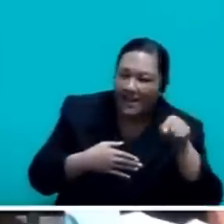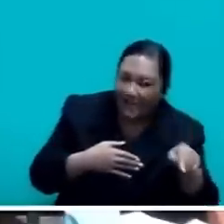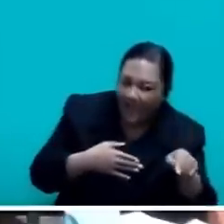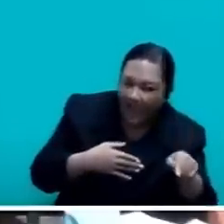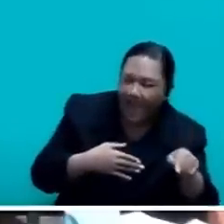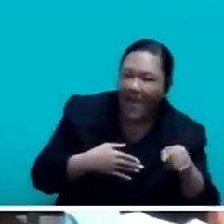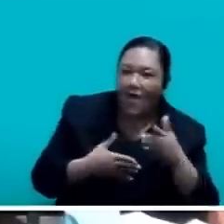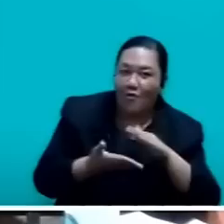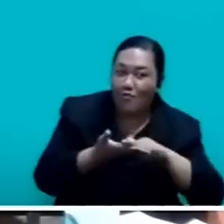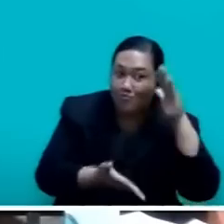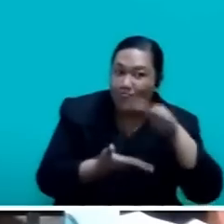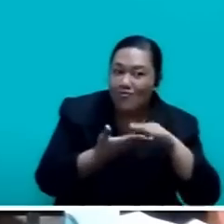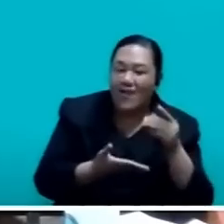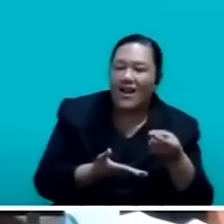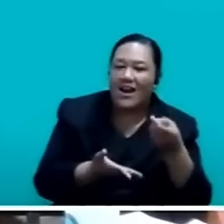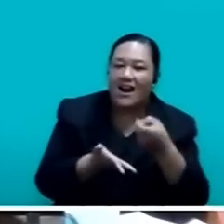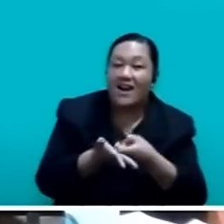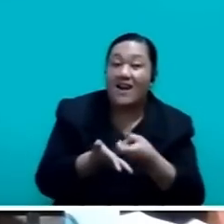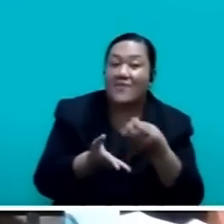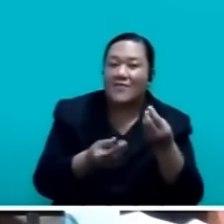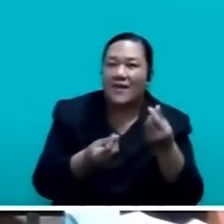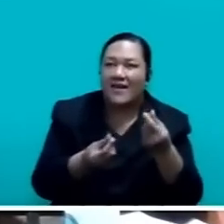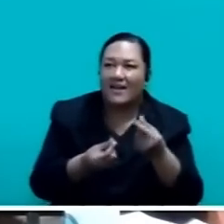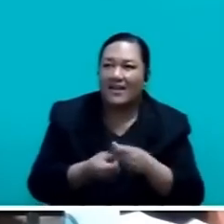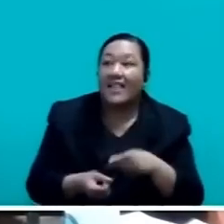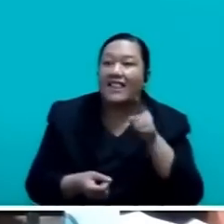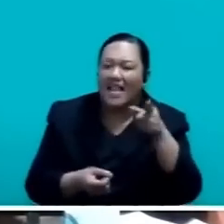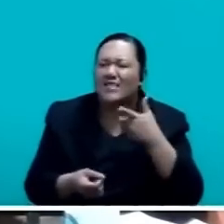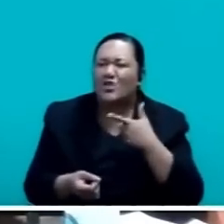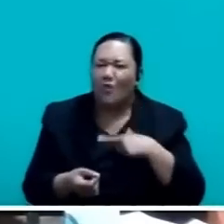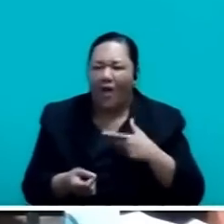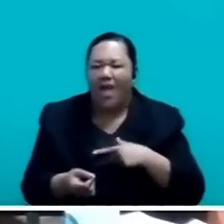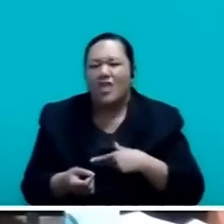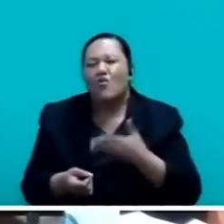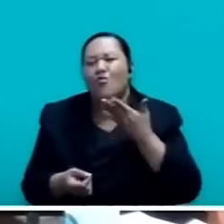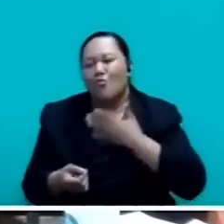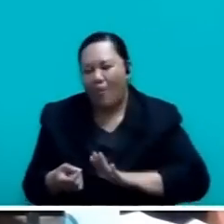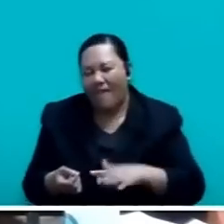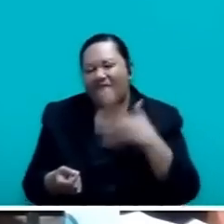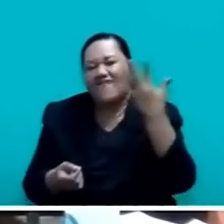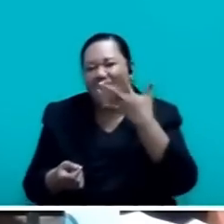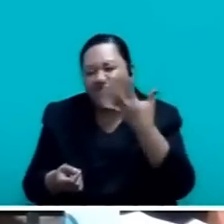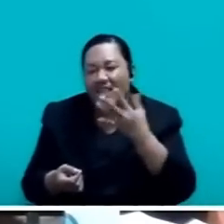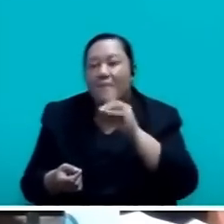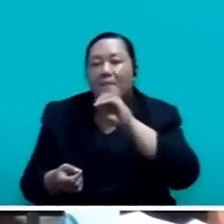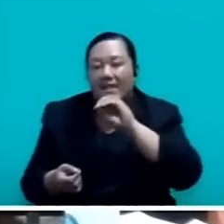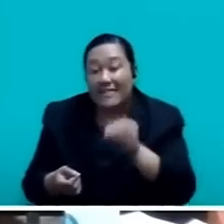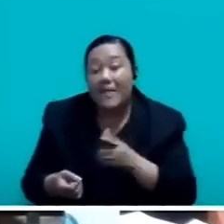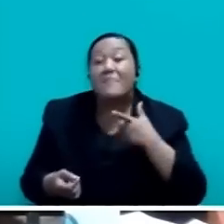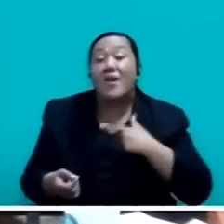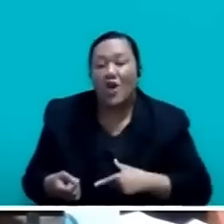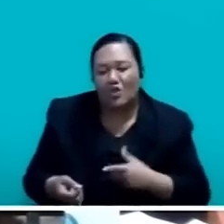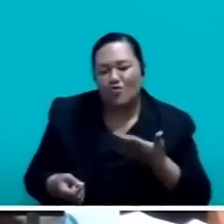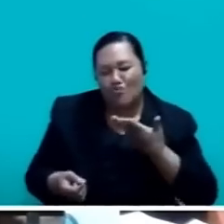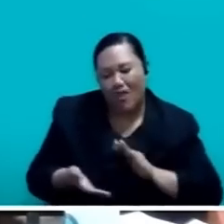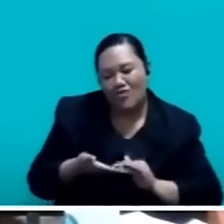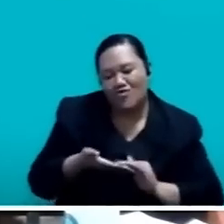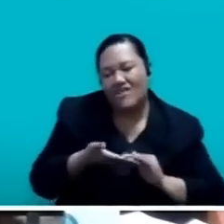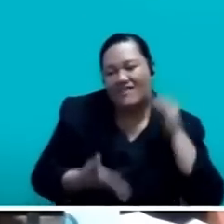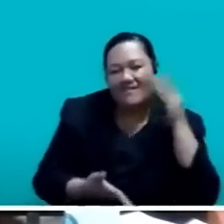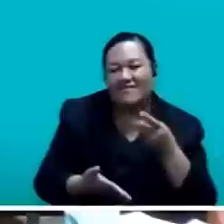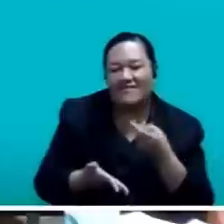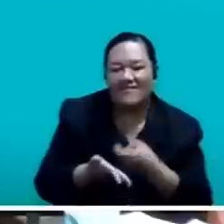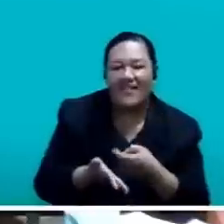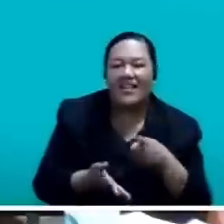2016 was when they reduced 15% to 9% VET. And of course, Mr. Speaker, we all knew